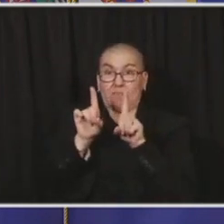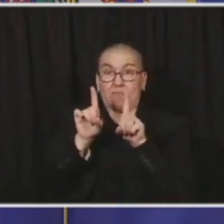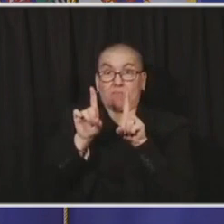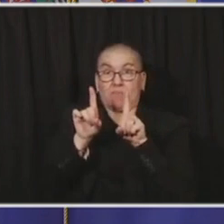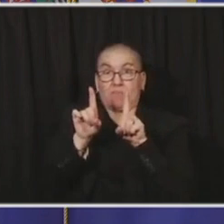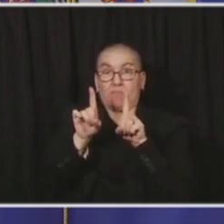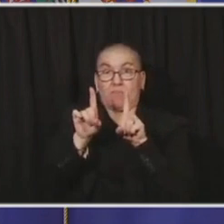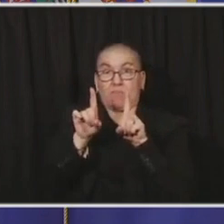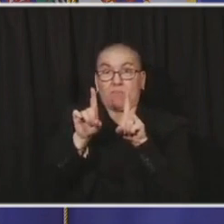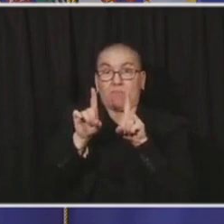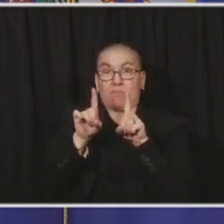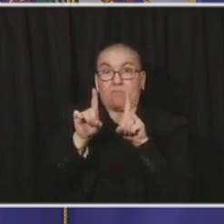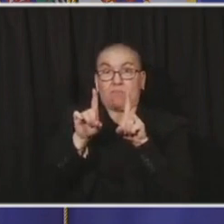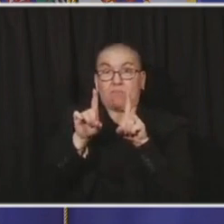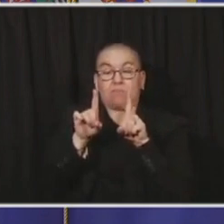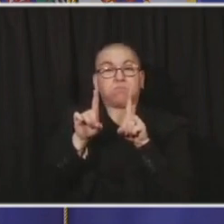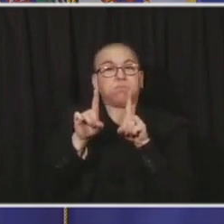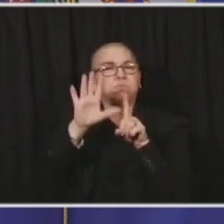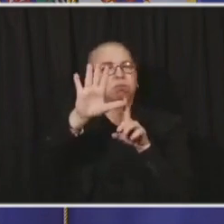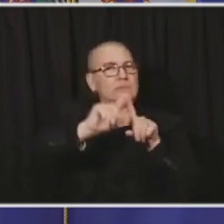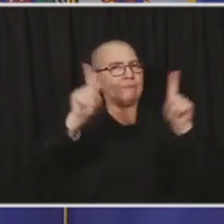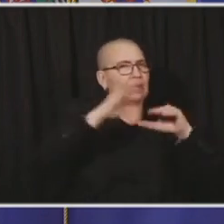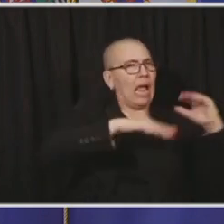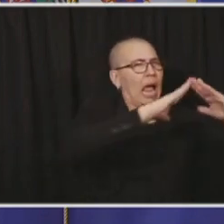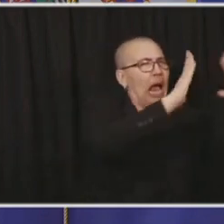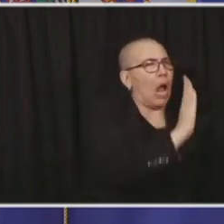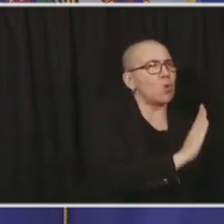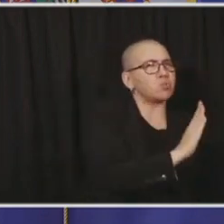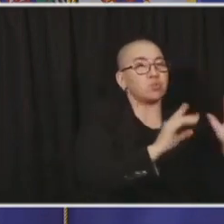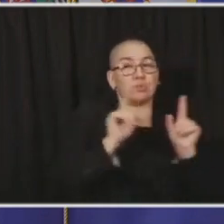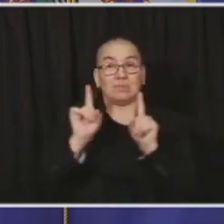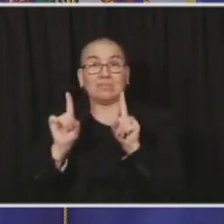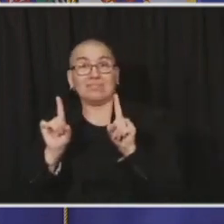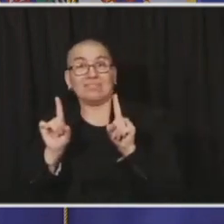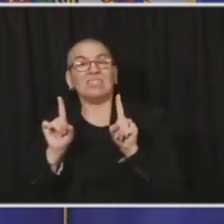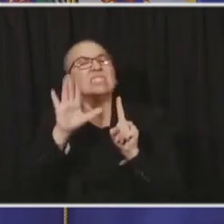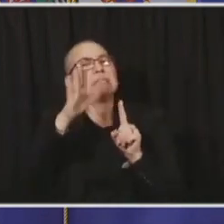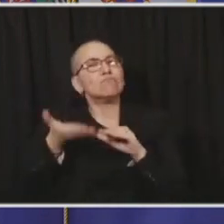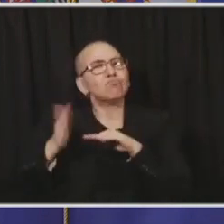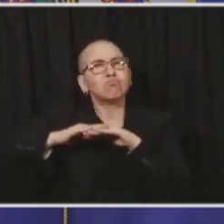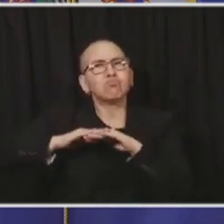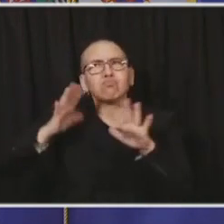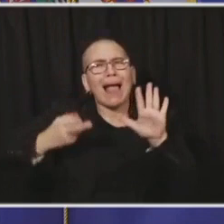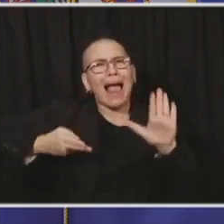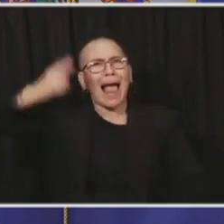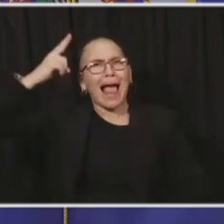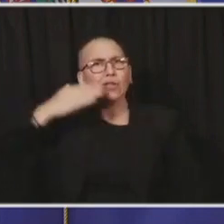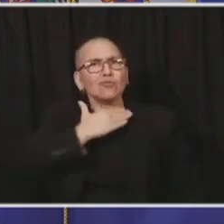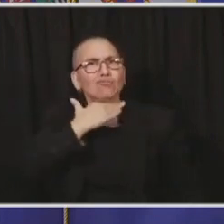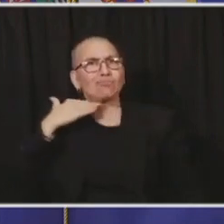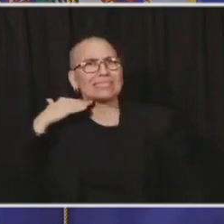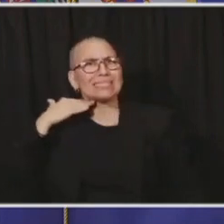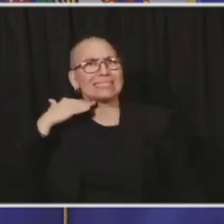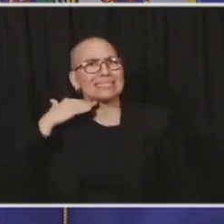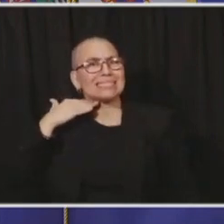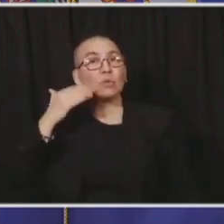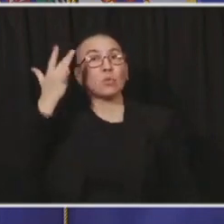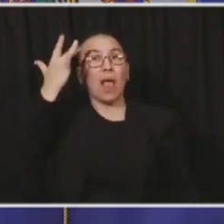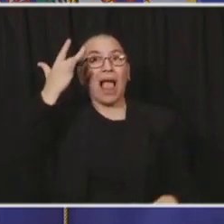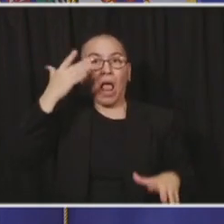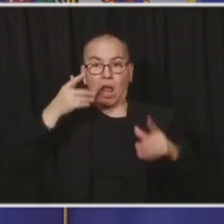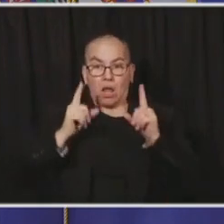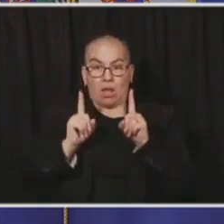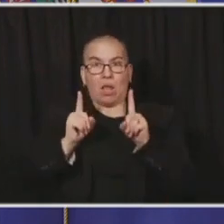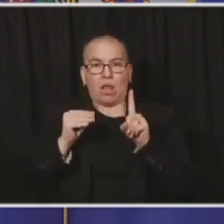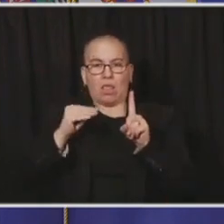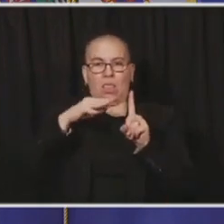their family increases this risk of COVID spread exponentially, which leads to that cascade of cases, infections,